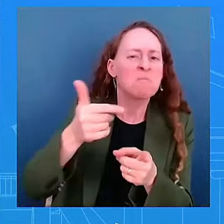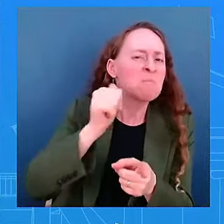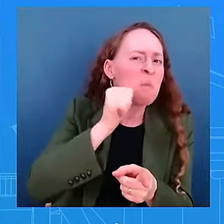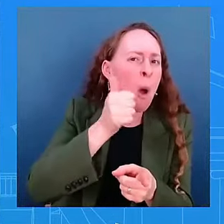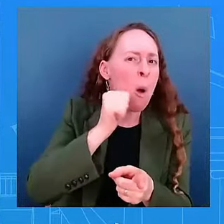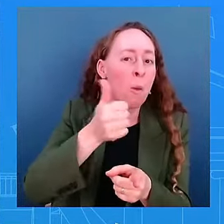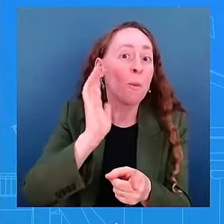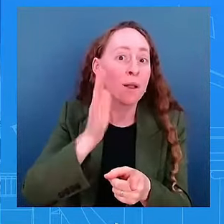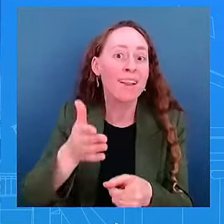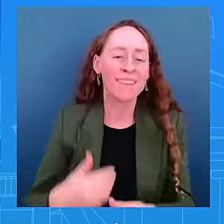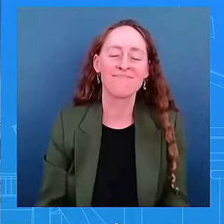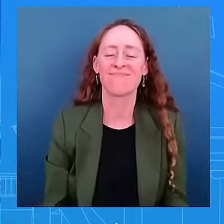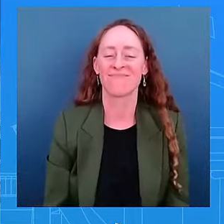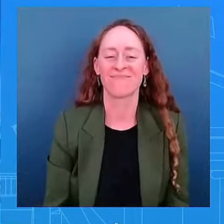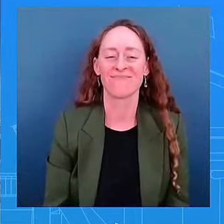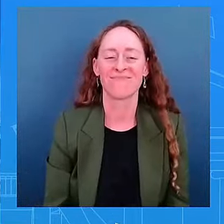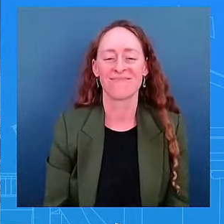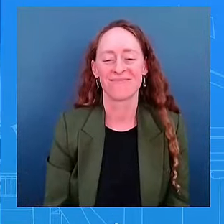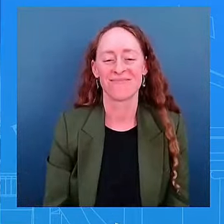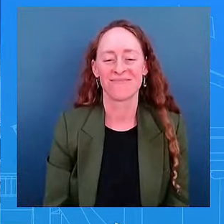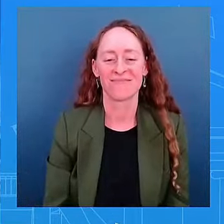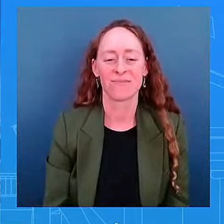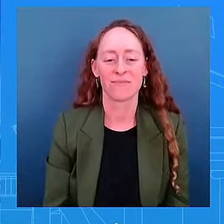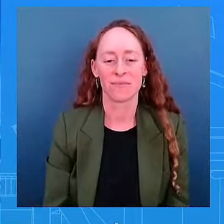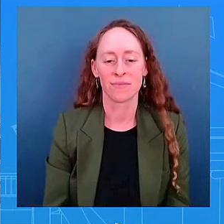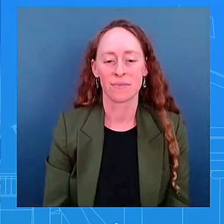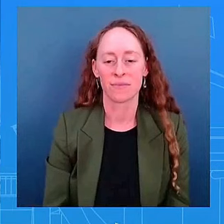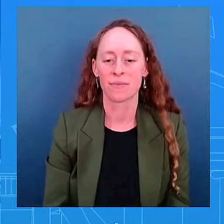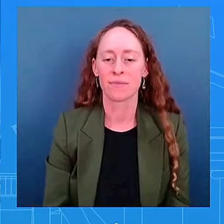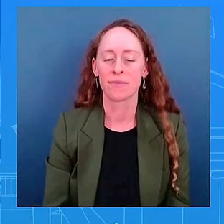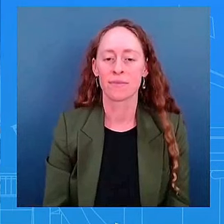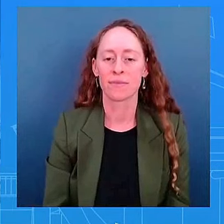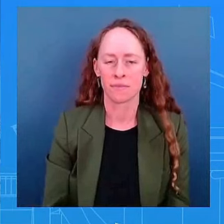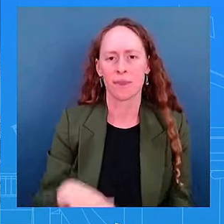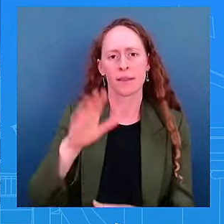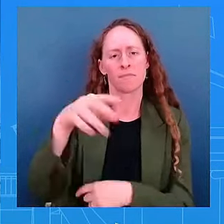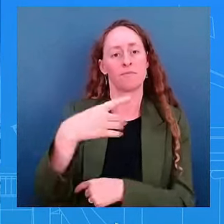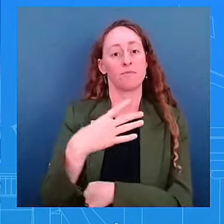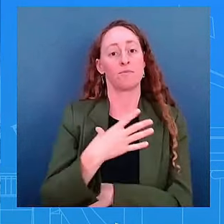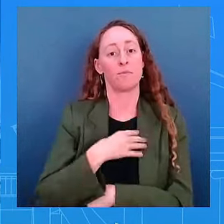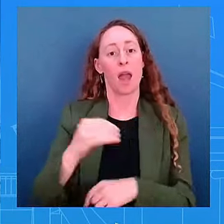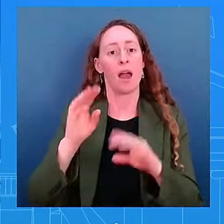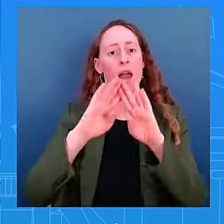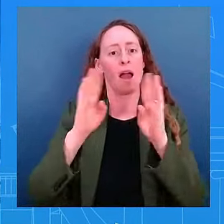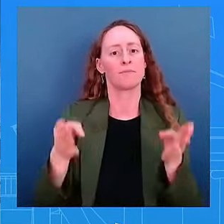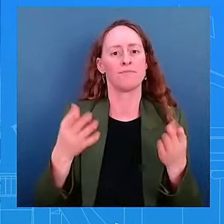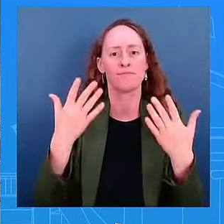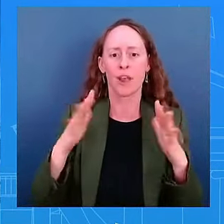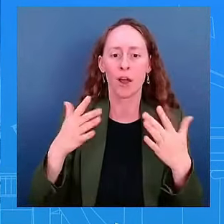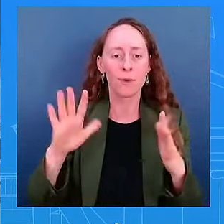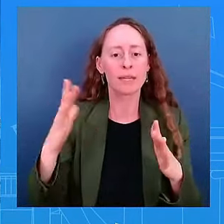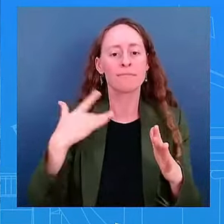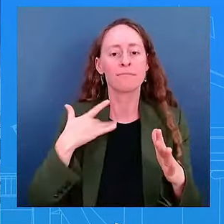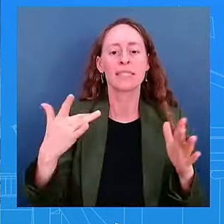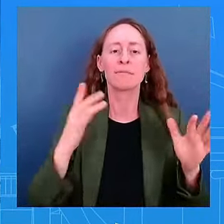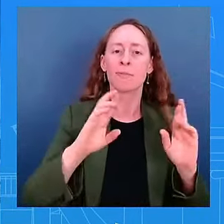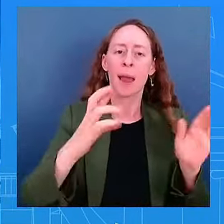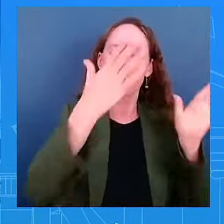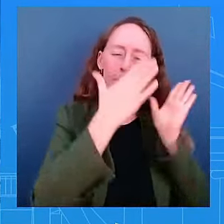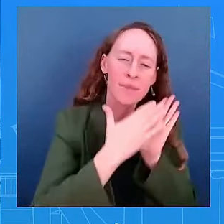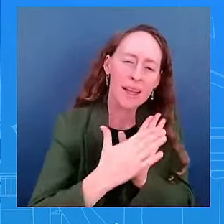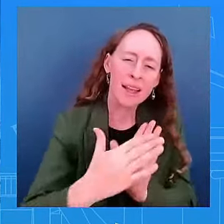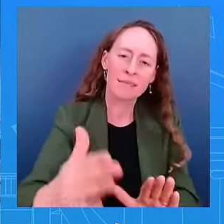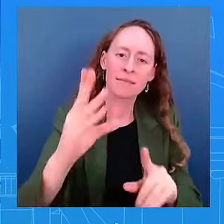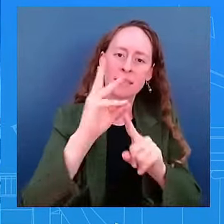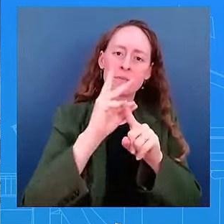This was a White House that was operating, obviously, with an eye towards the next six months, but also thinking it might have four more years to serve as well. I know